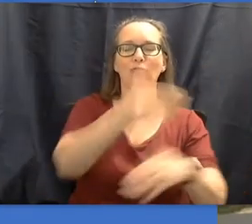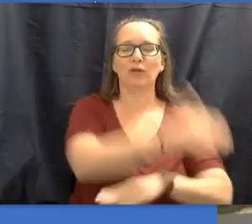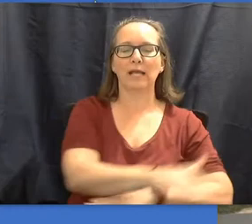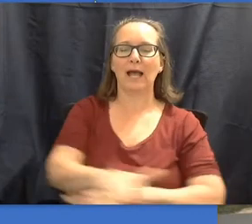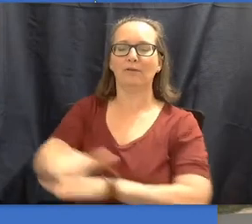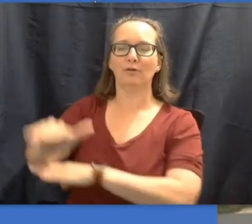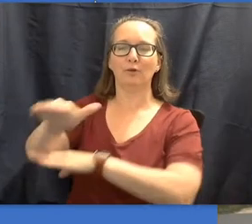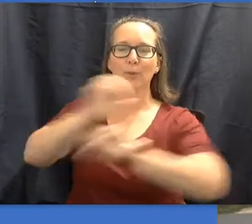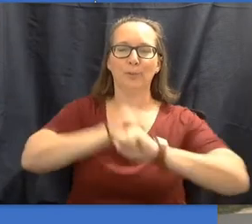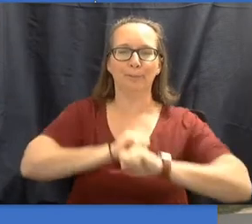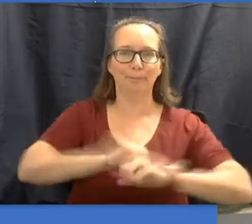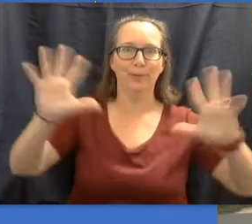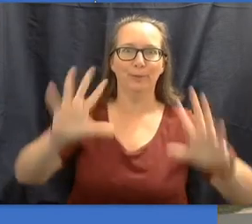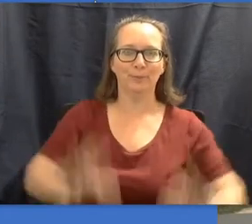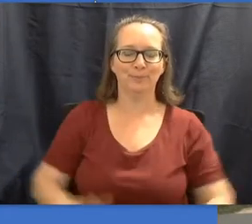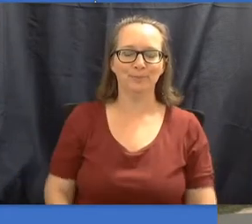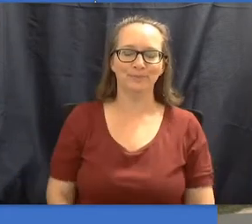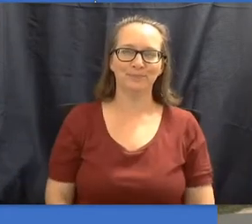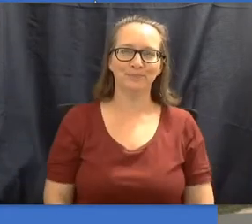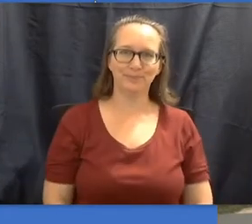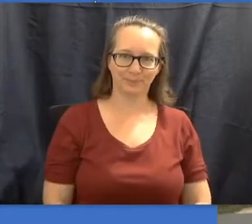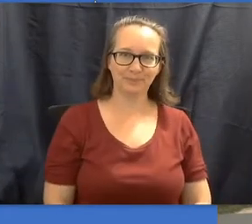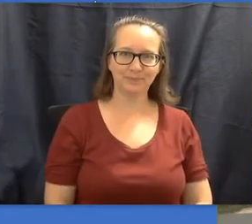every afternoon, boom!